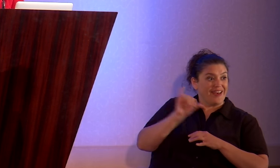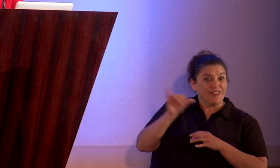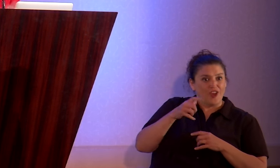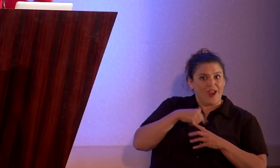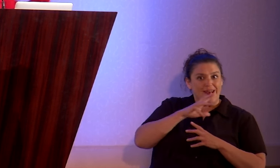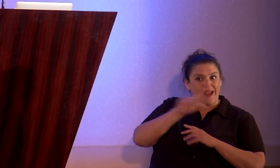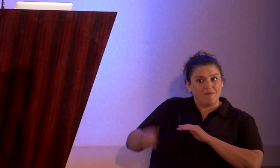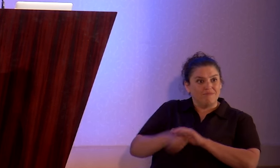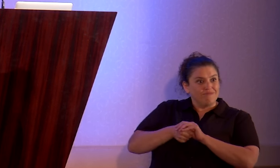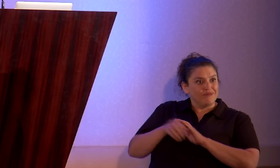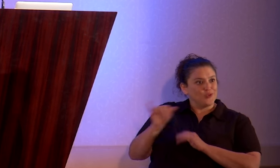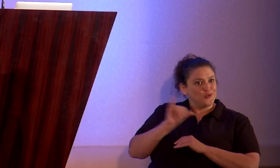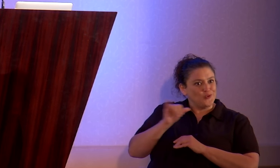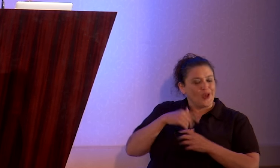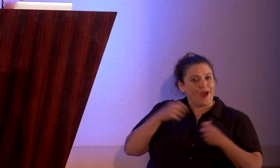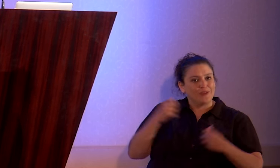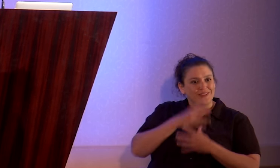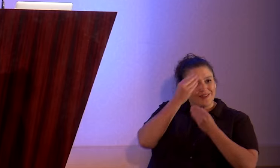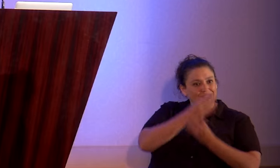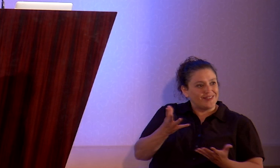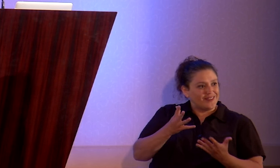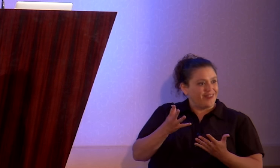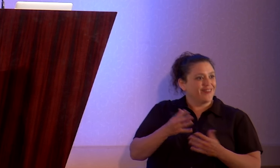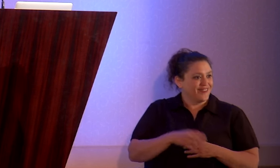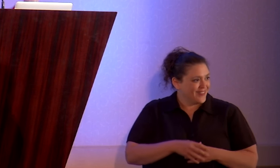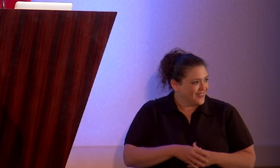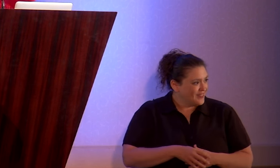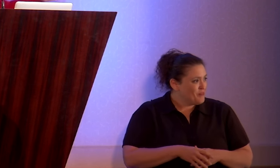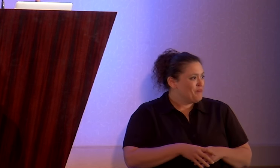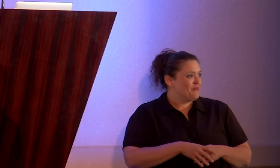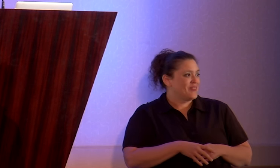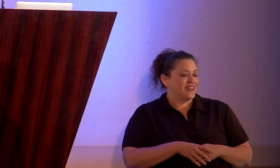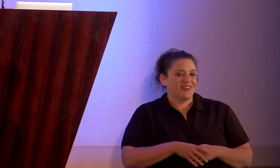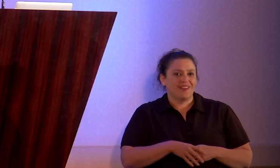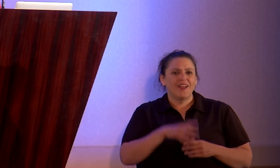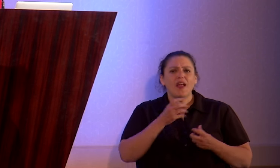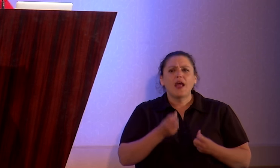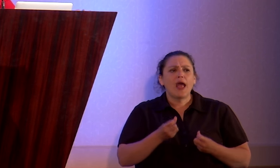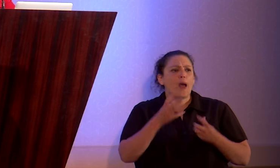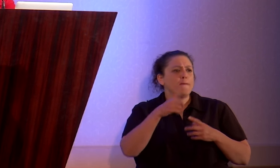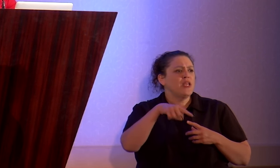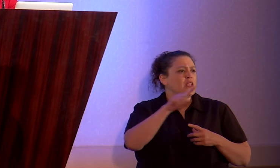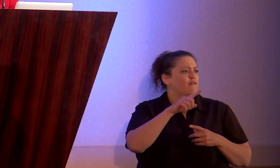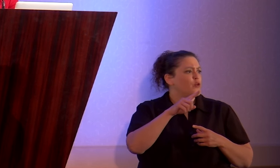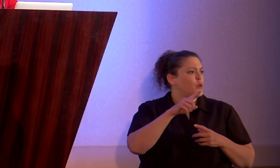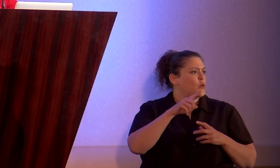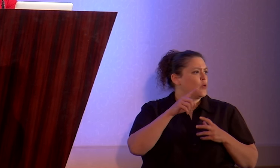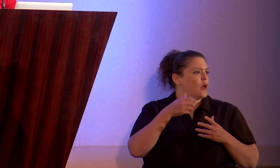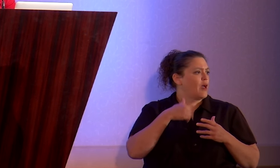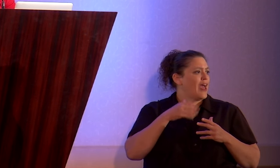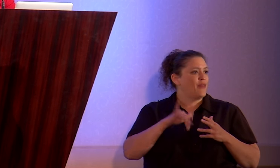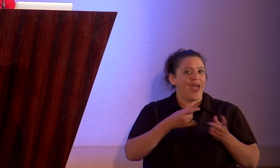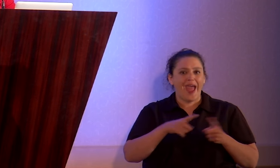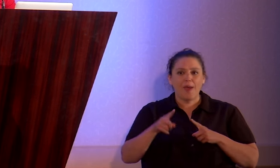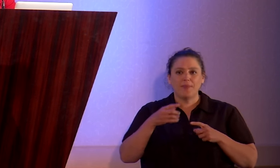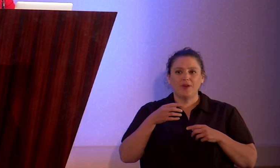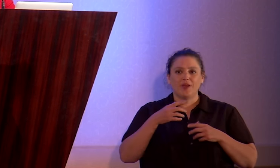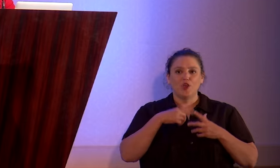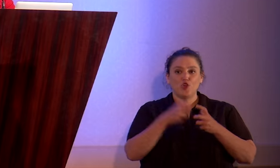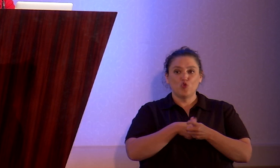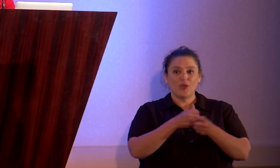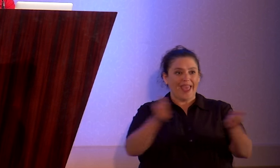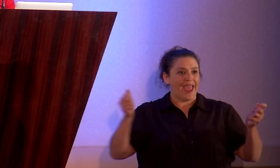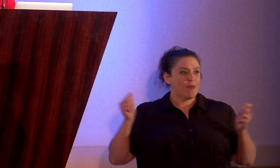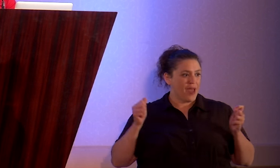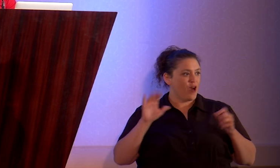been in the closet and they've been scared to tell us. In fact, I want to do a show of hands here. How many people have had that happen? How many people here have come